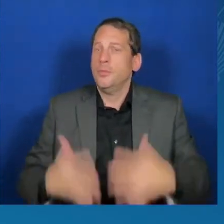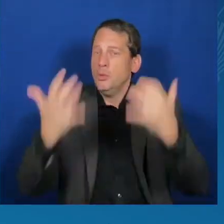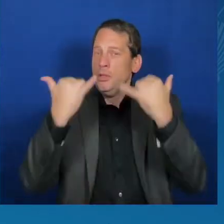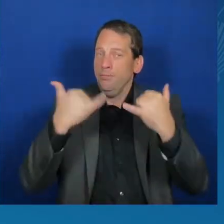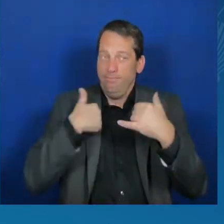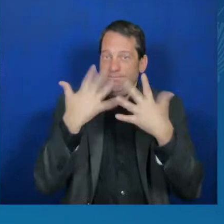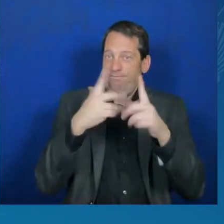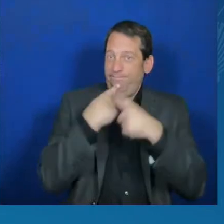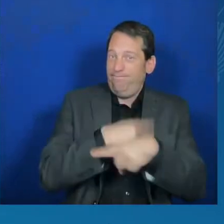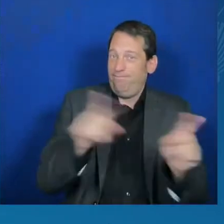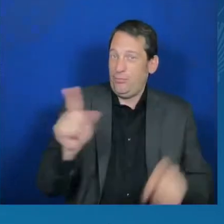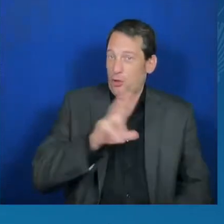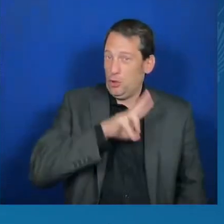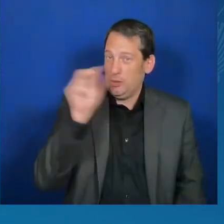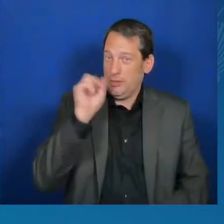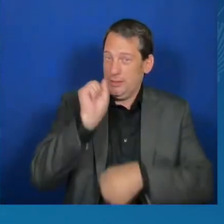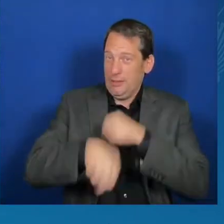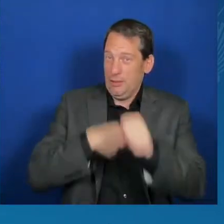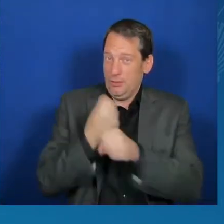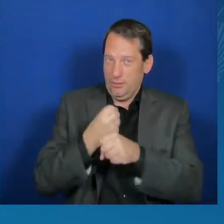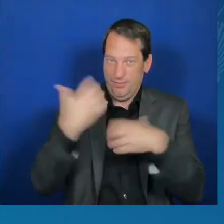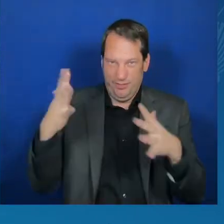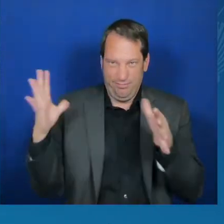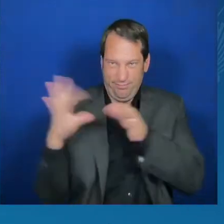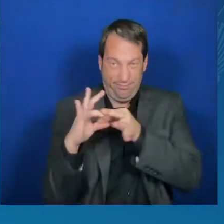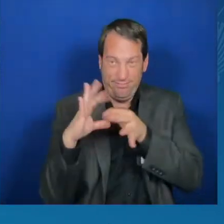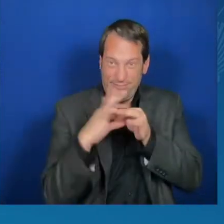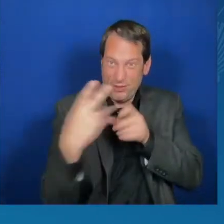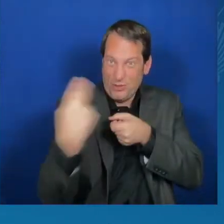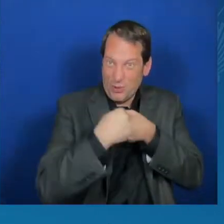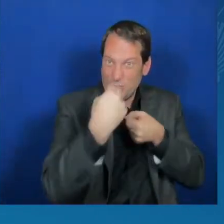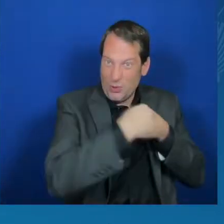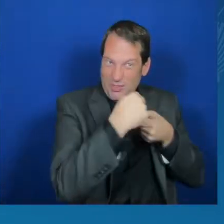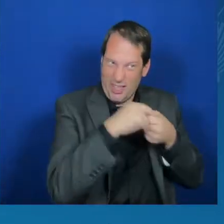and I call on more nations to join.